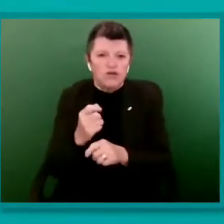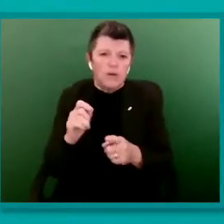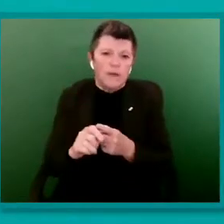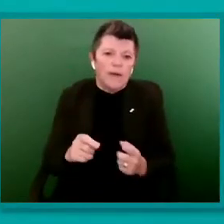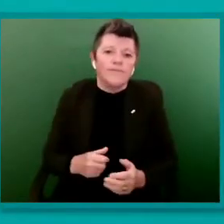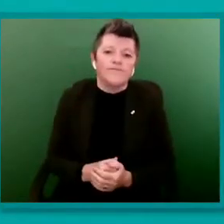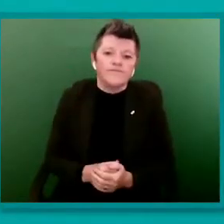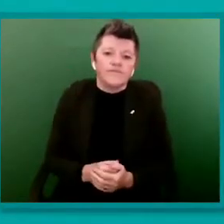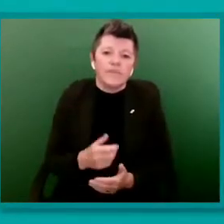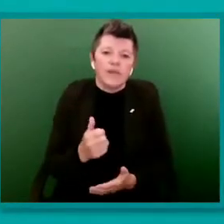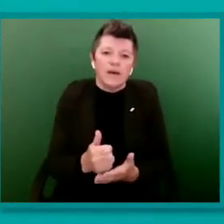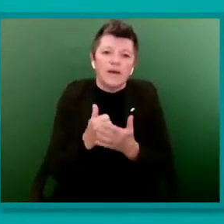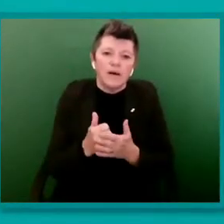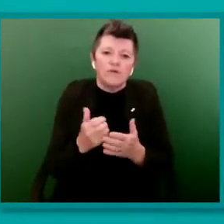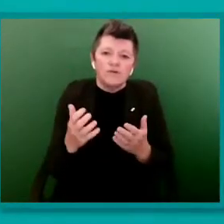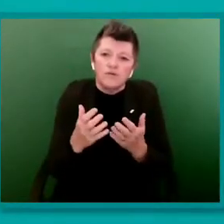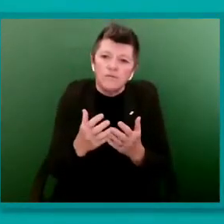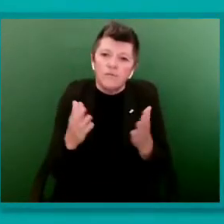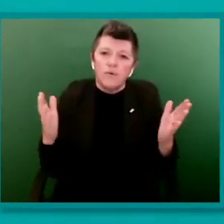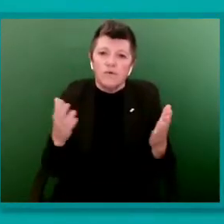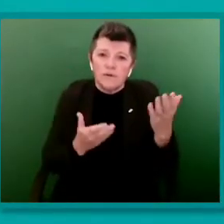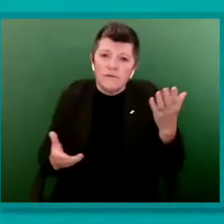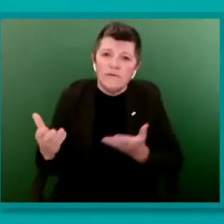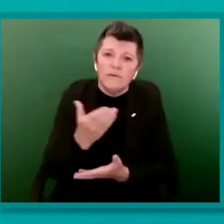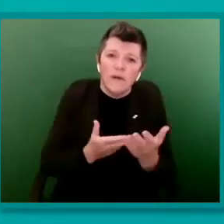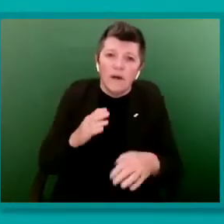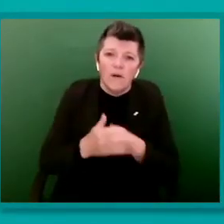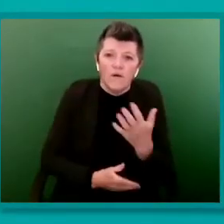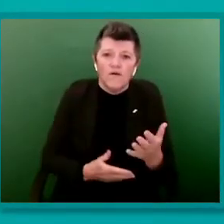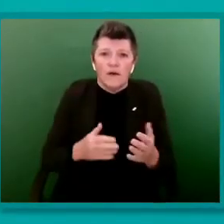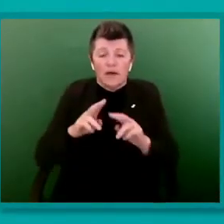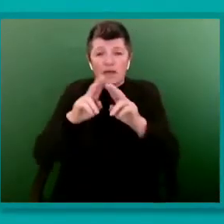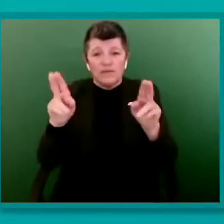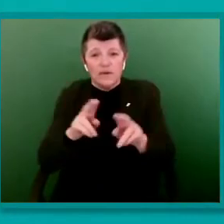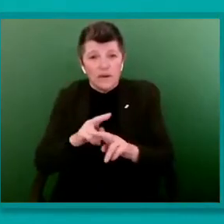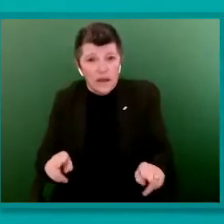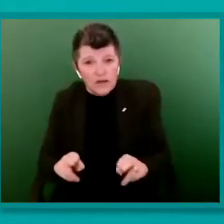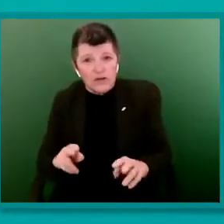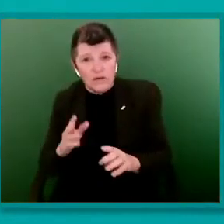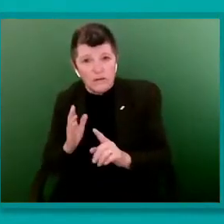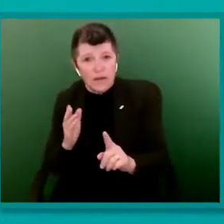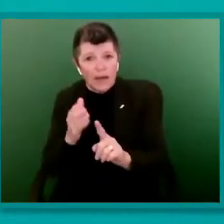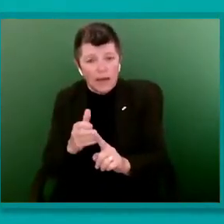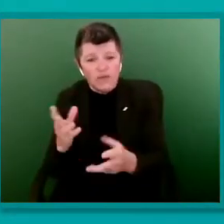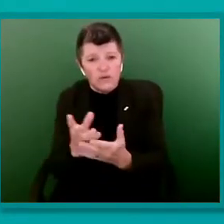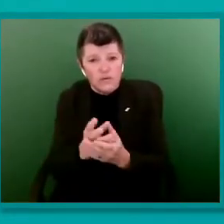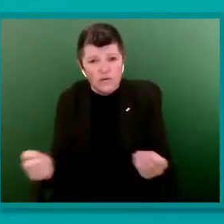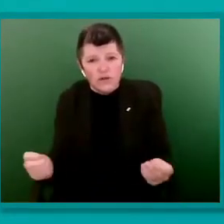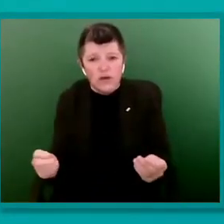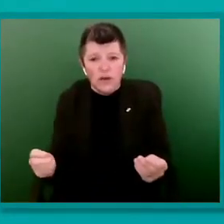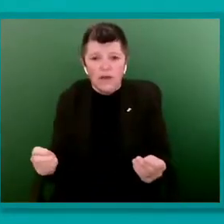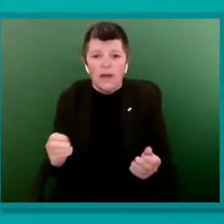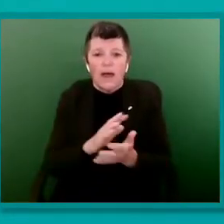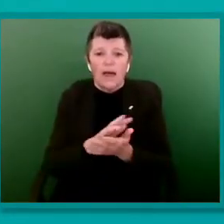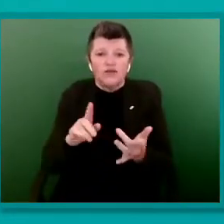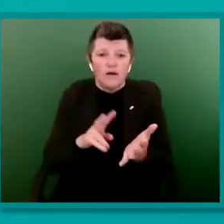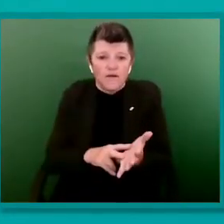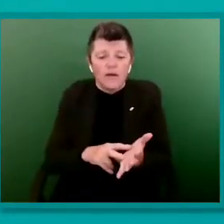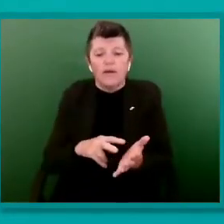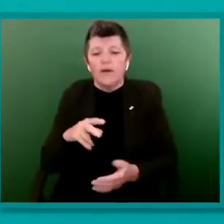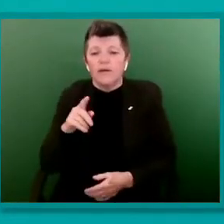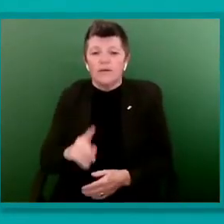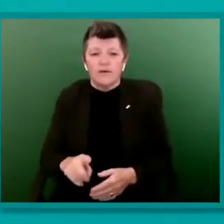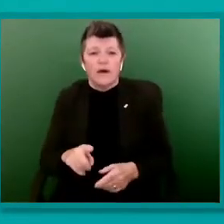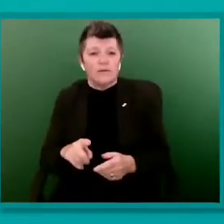obligations to eradicate HIV, something I'm concerned about our progress on following the government decision to merge the Department